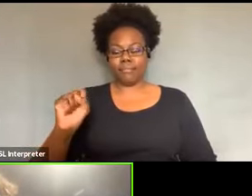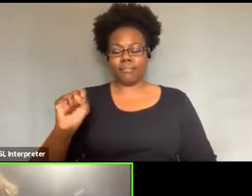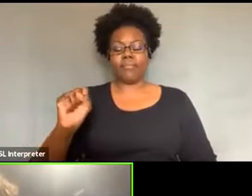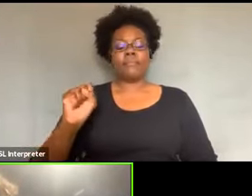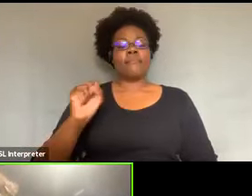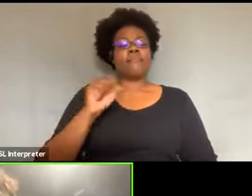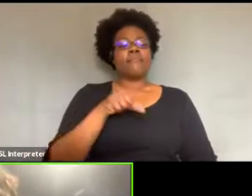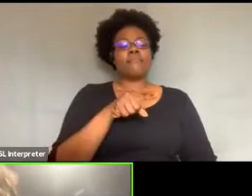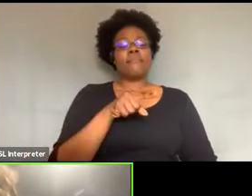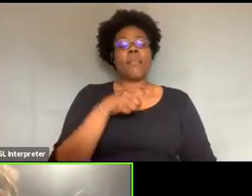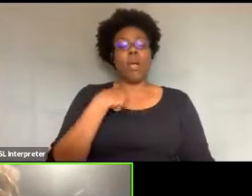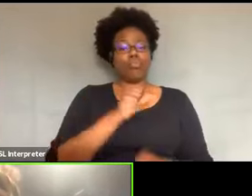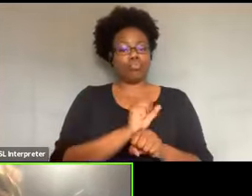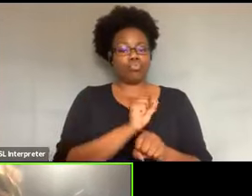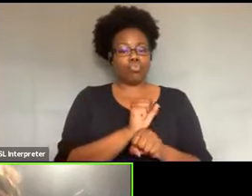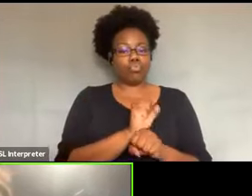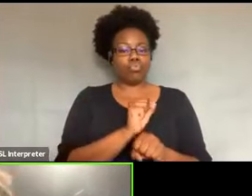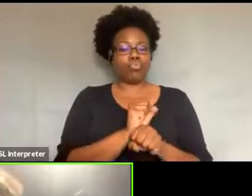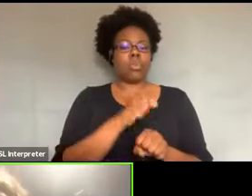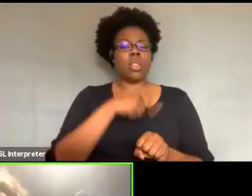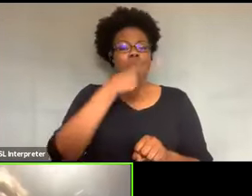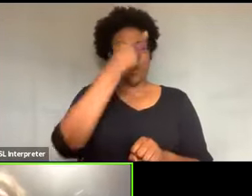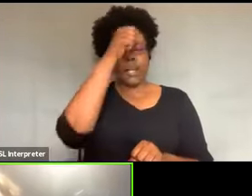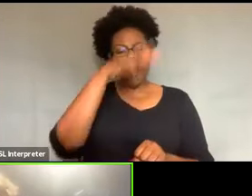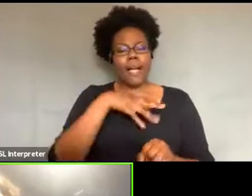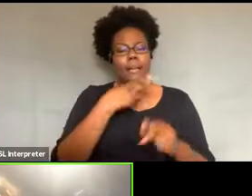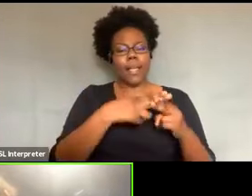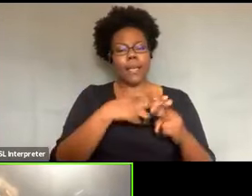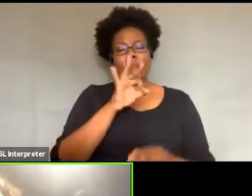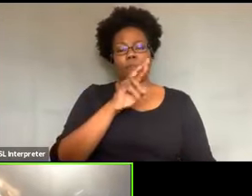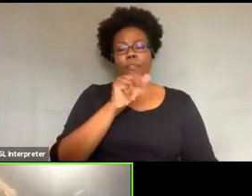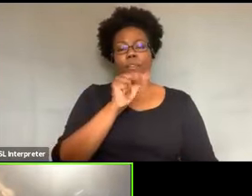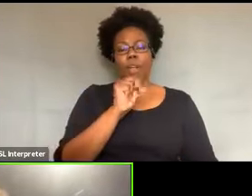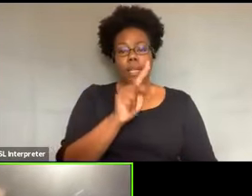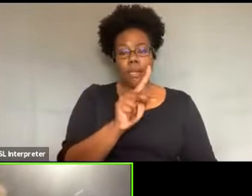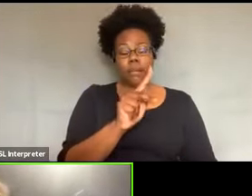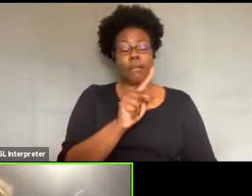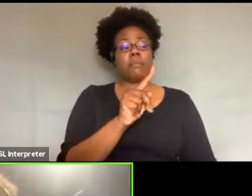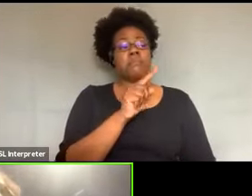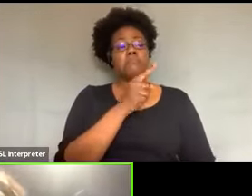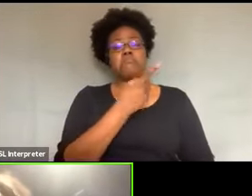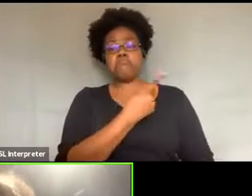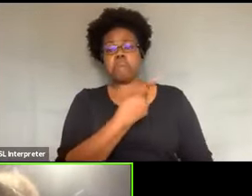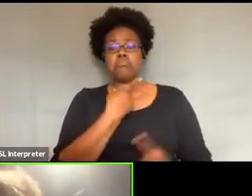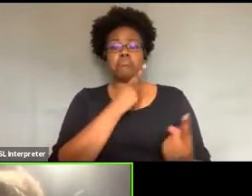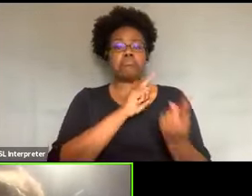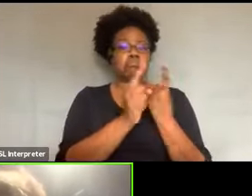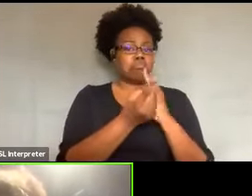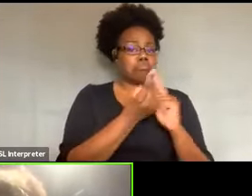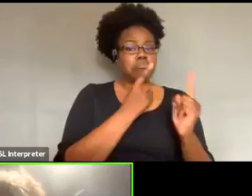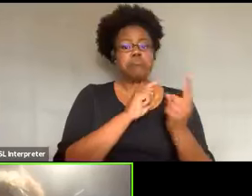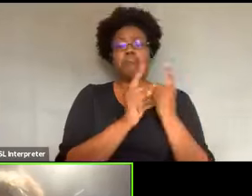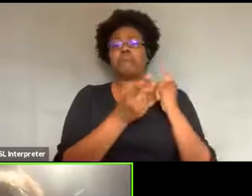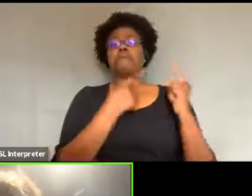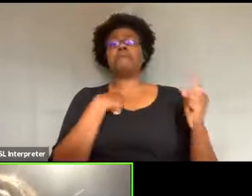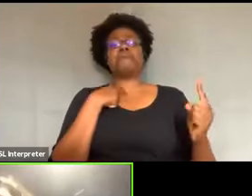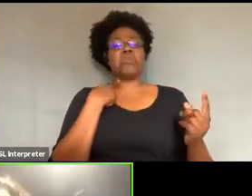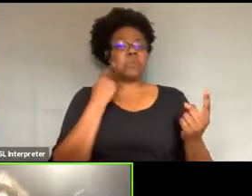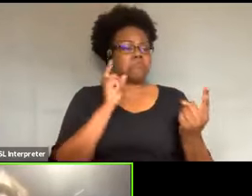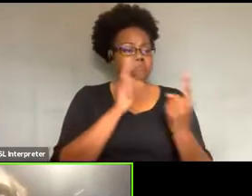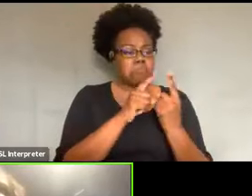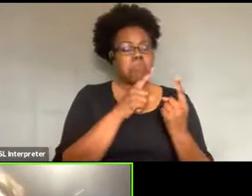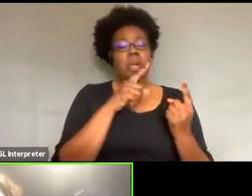um, El Pueblo Neighborhood Center. And Frank and I used to always run into each other at the food bank. And we, you know, started this conversation.